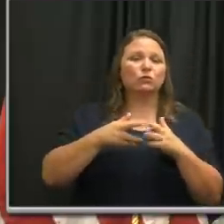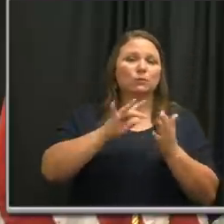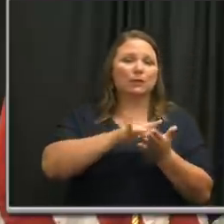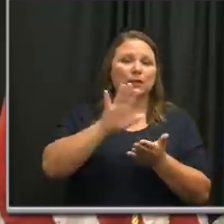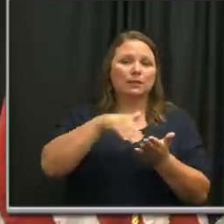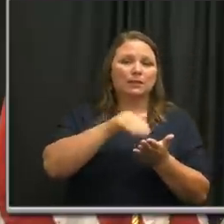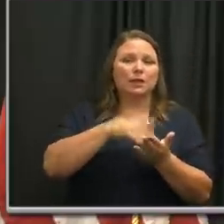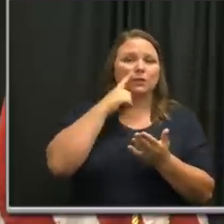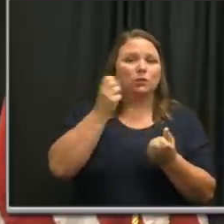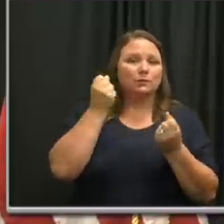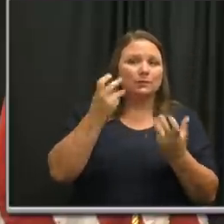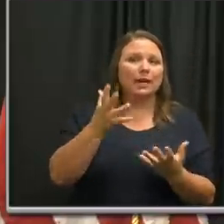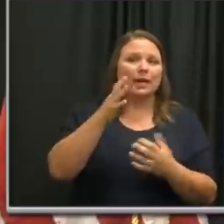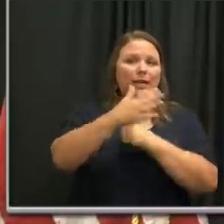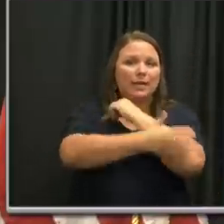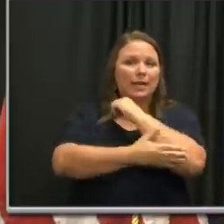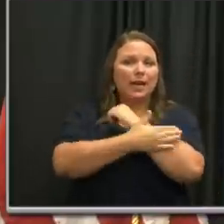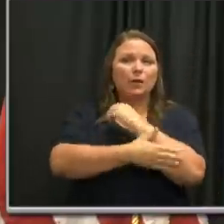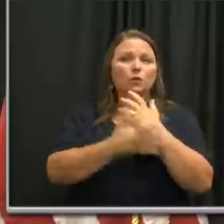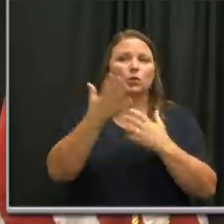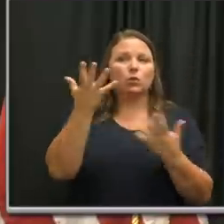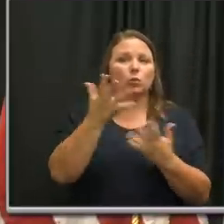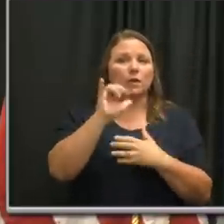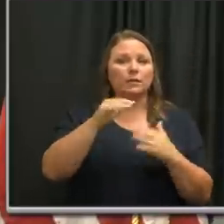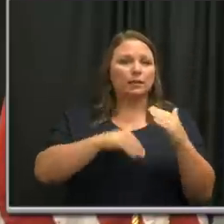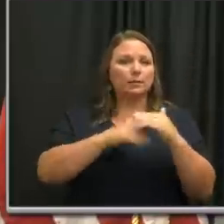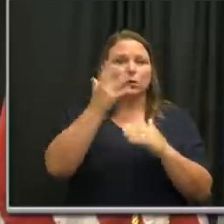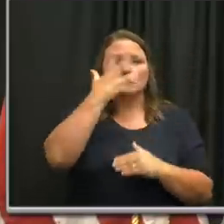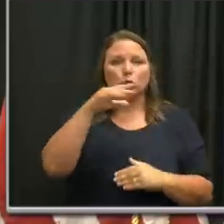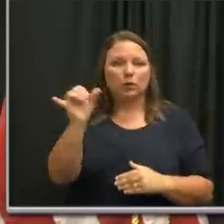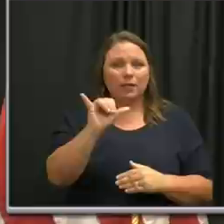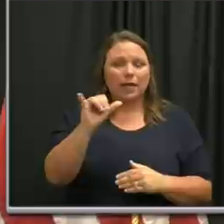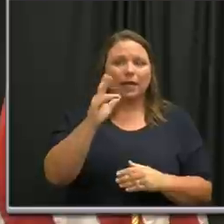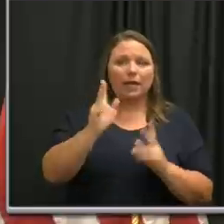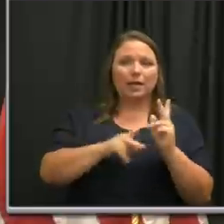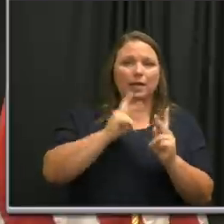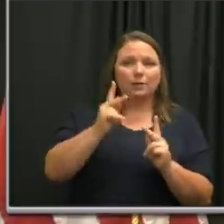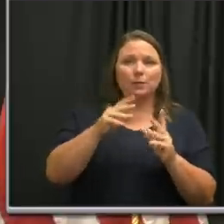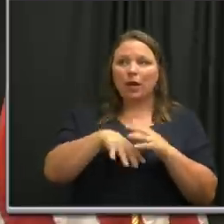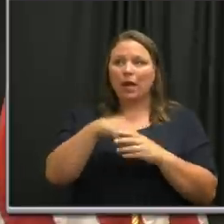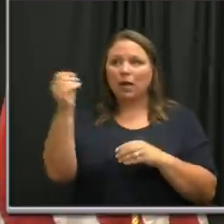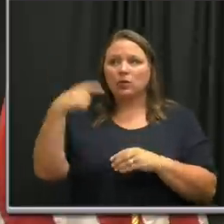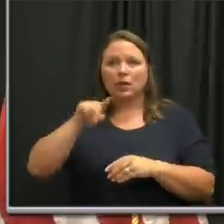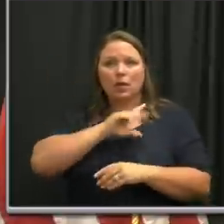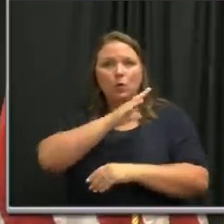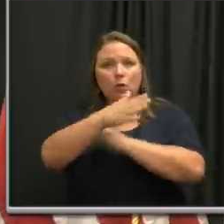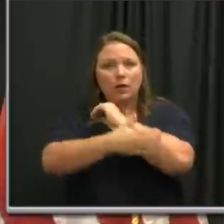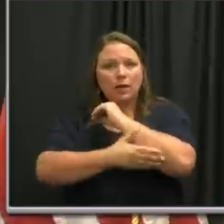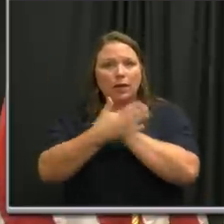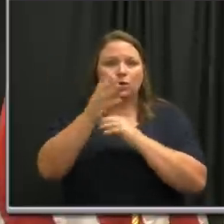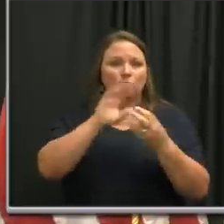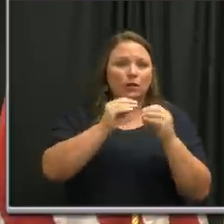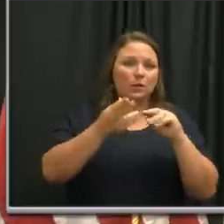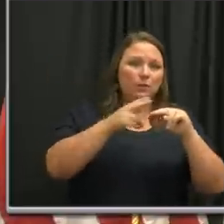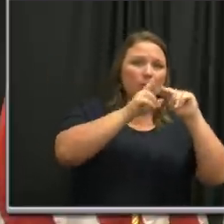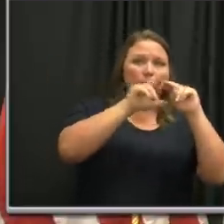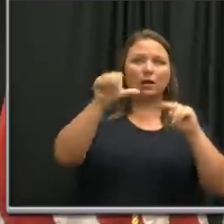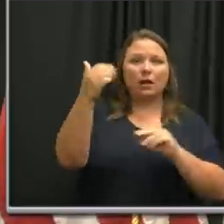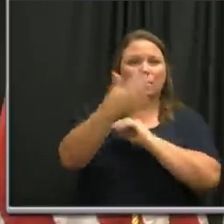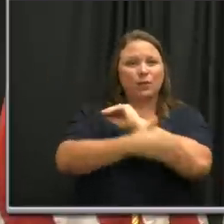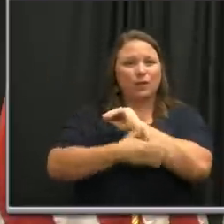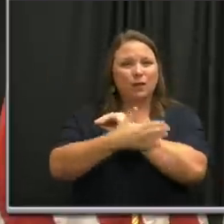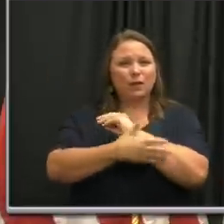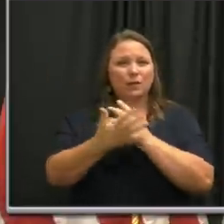a lot of our surrounding counties. What is the capacity look like either to serve people outside our county and maybe numbers rise in other areas?